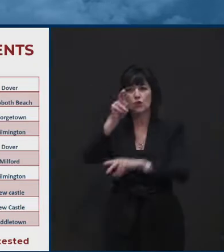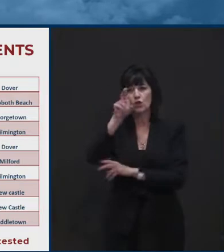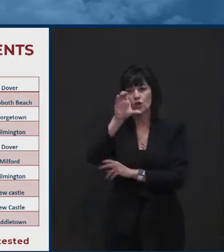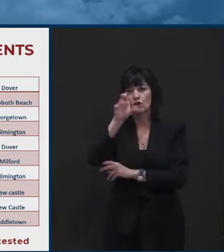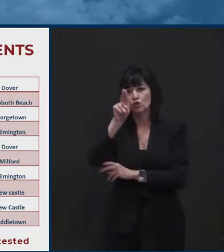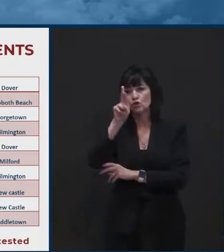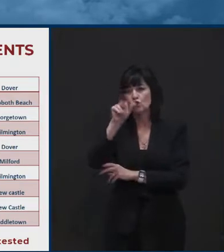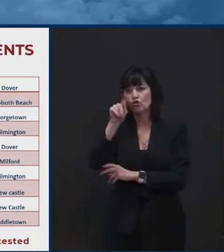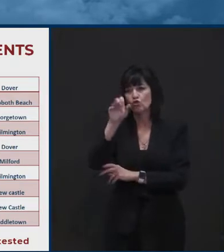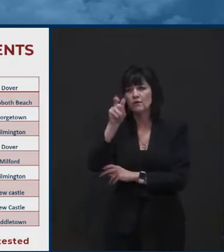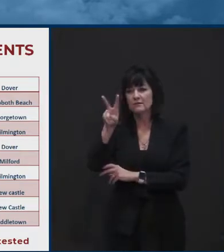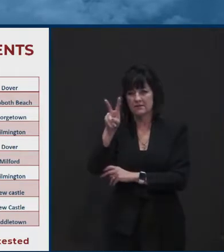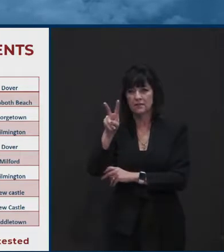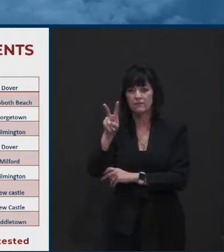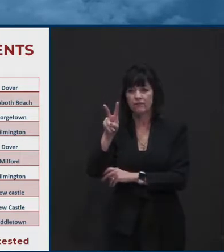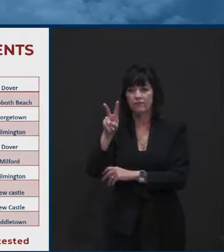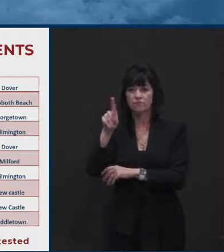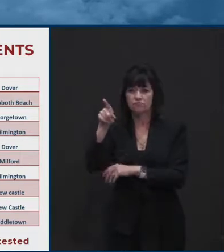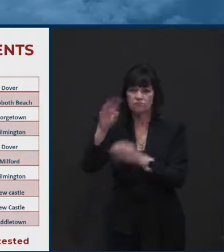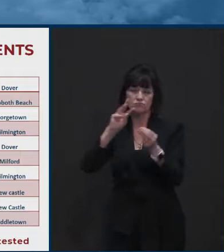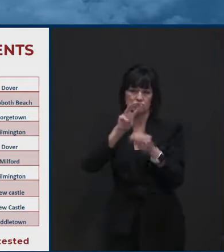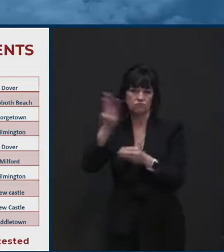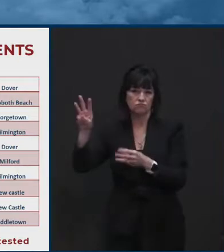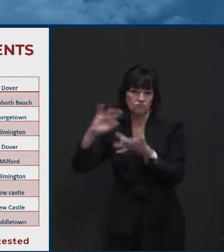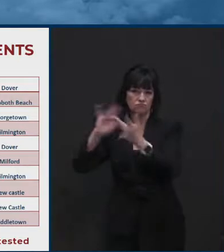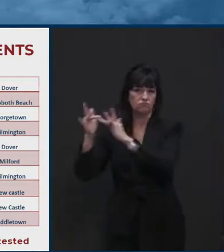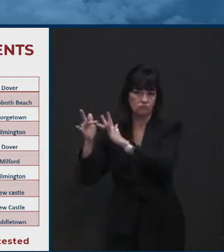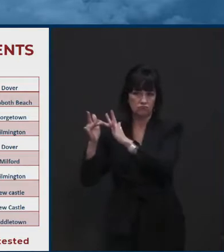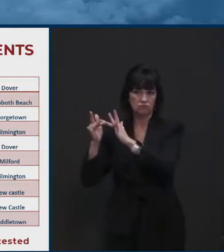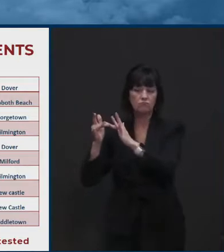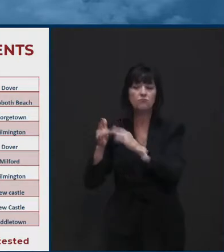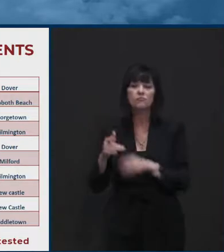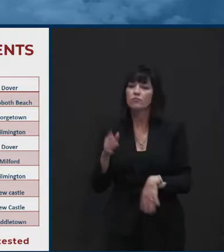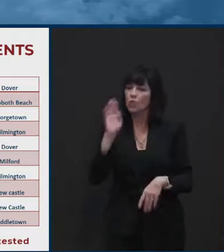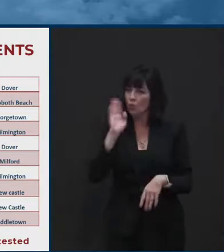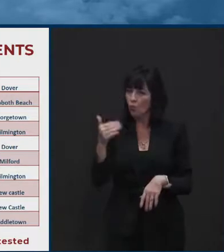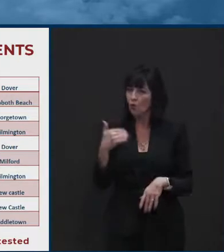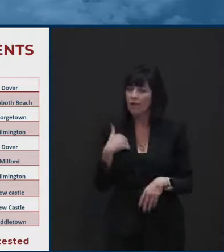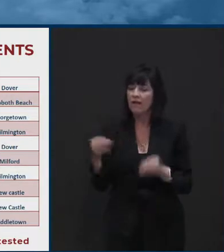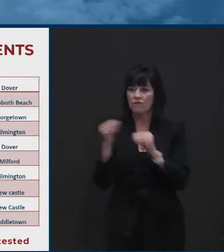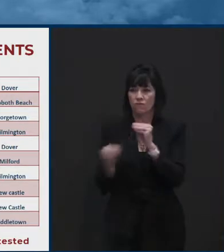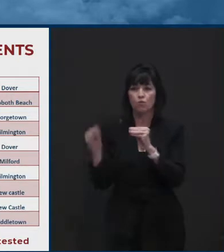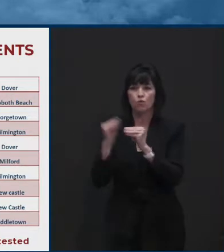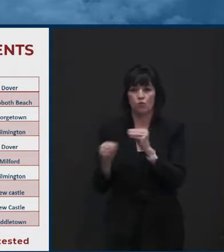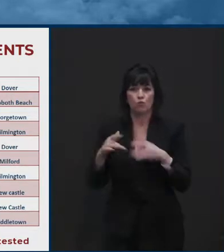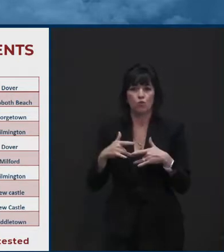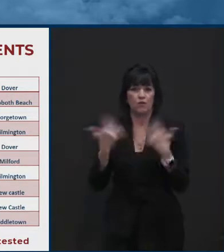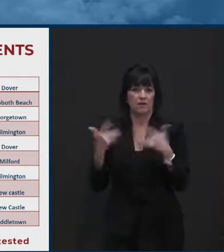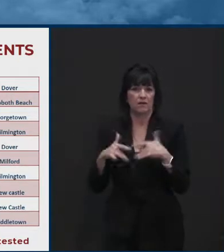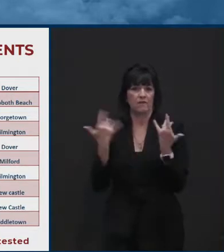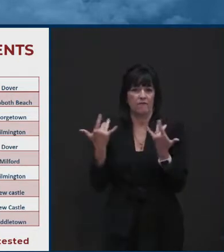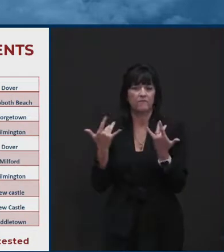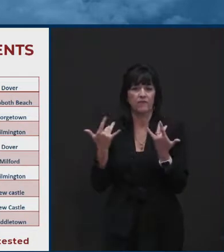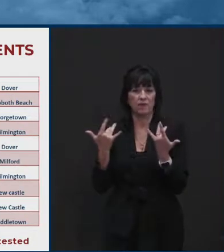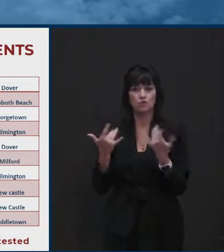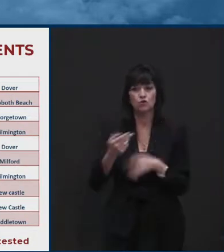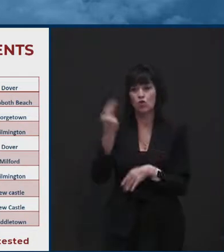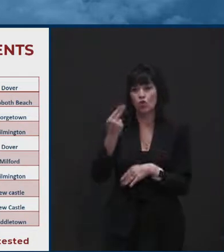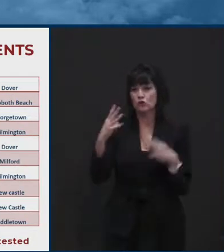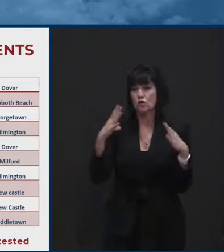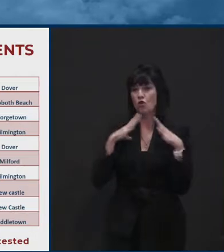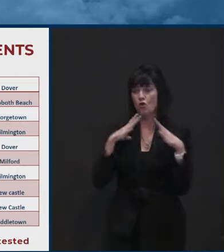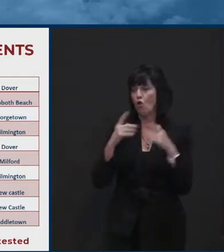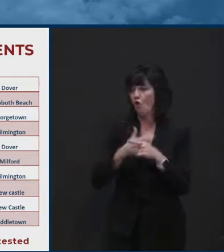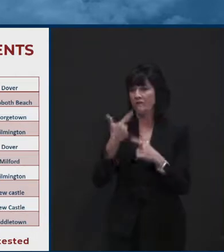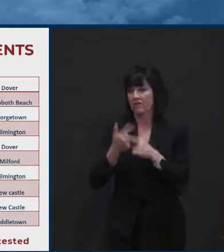busy, we want to, you know, make sure we still get people tested, have those opportunities. We'll also be, uh, returning to some events on Friday. Thursday will be off Friday, Saturday. We'll have